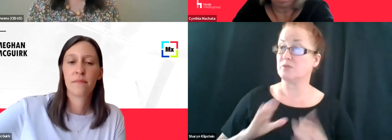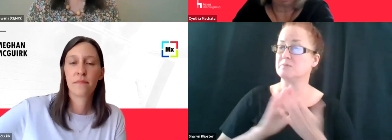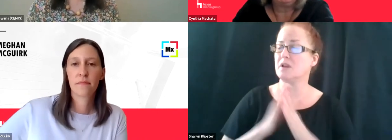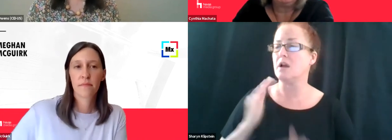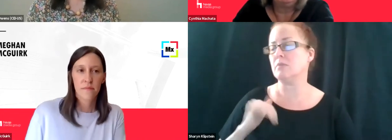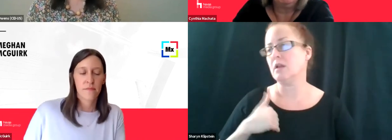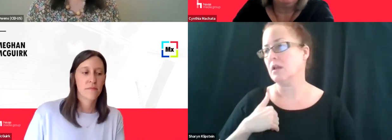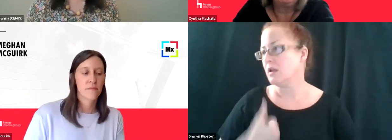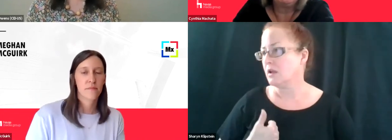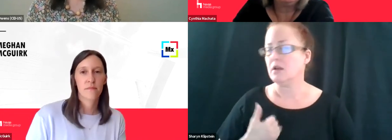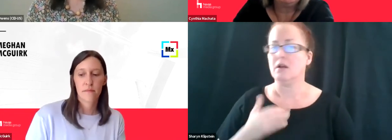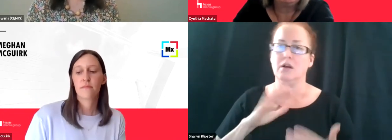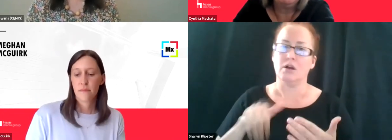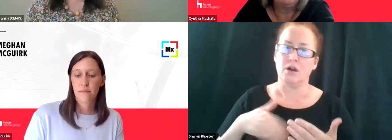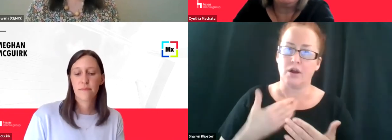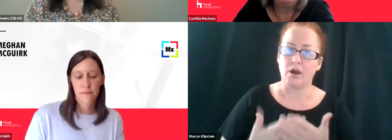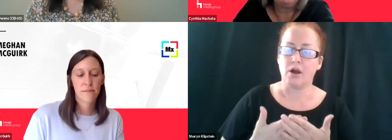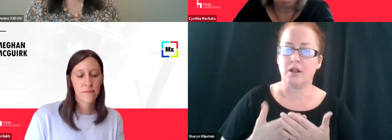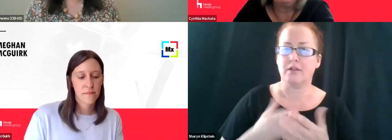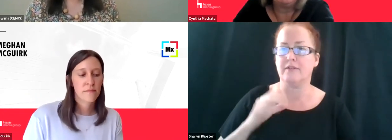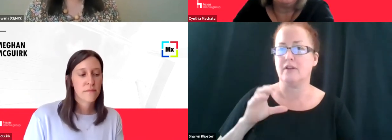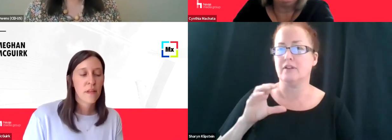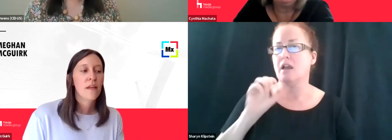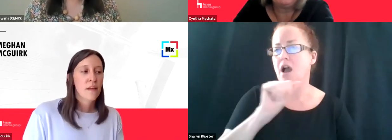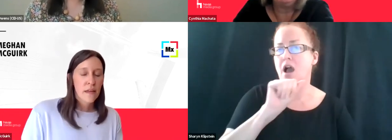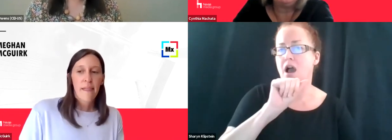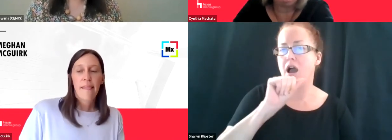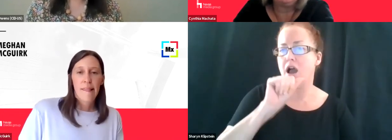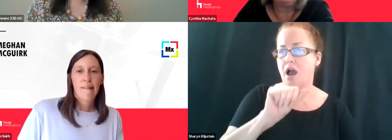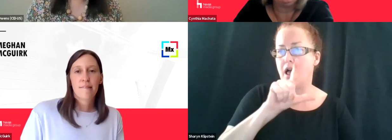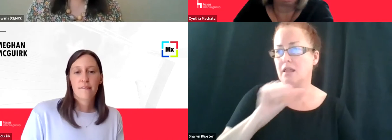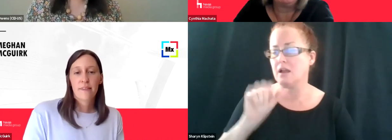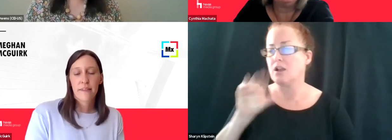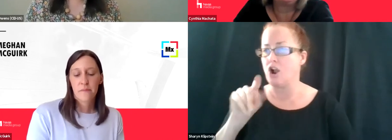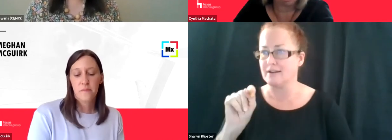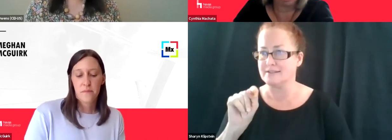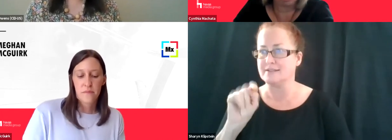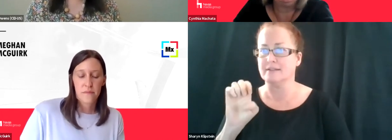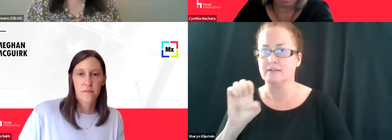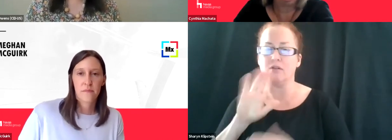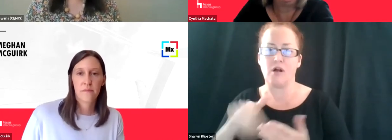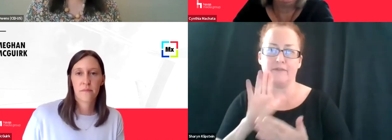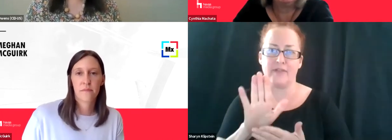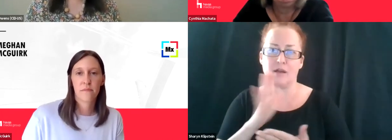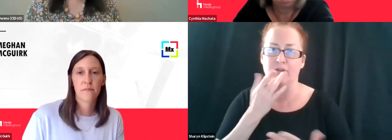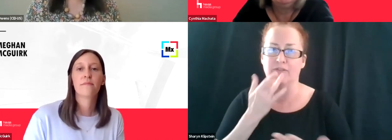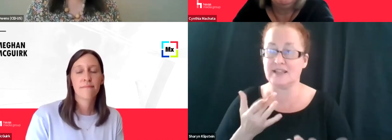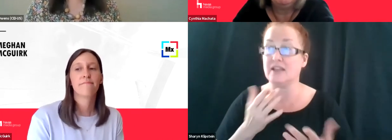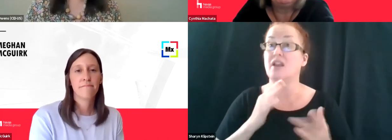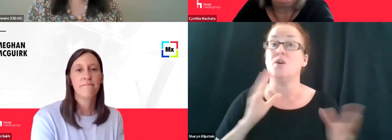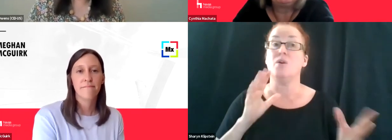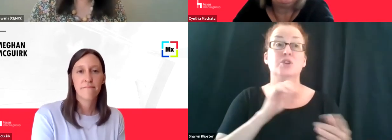all a carting, all of their content and having to pay for it. by the time you re-aggregate it up, are you actually paying less or more?